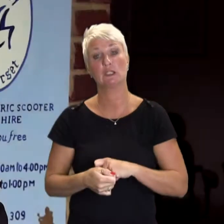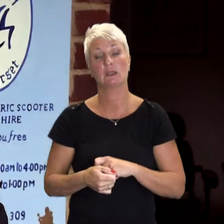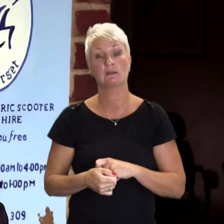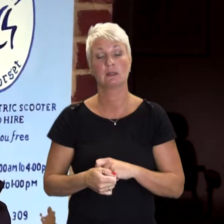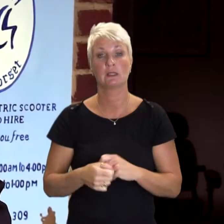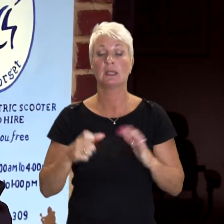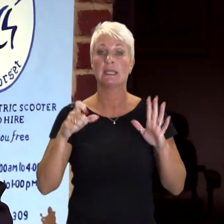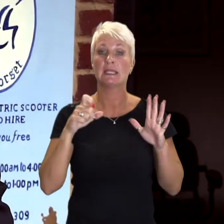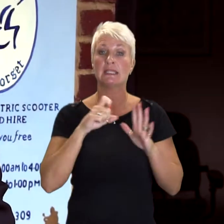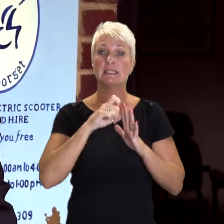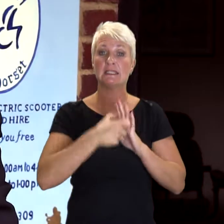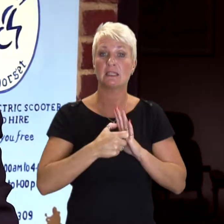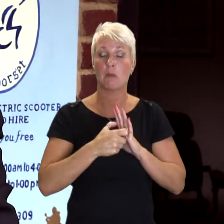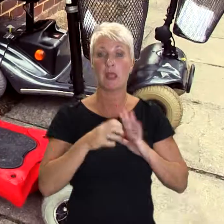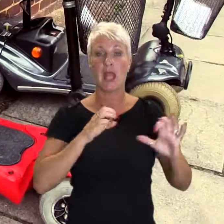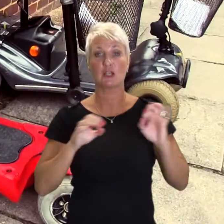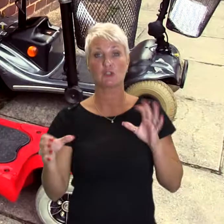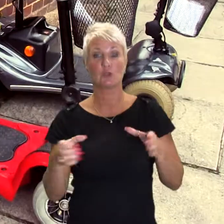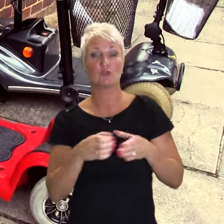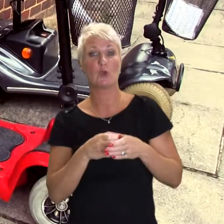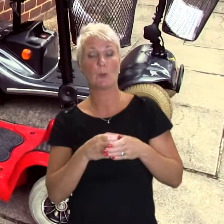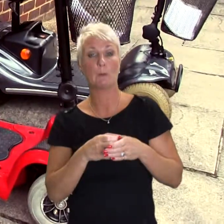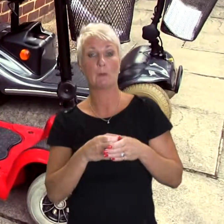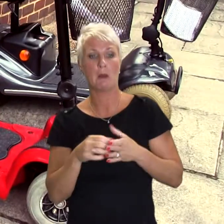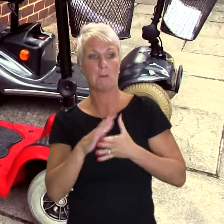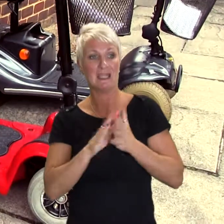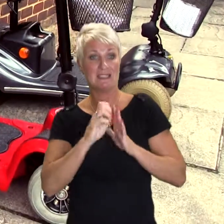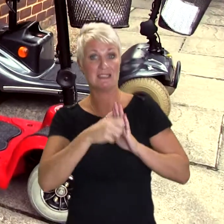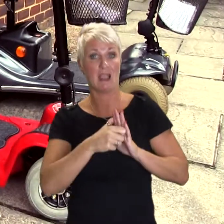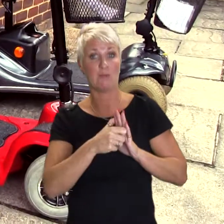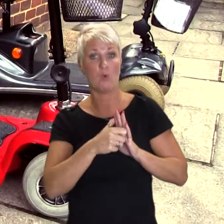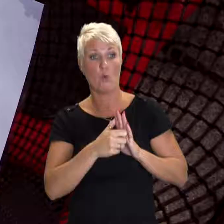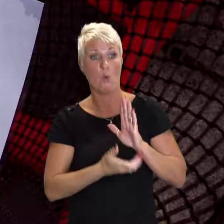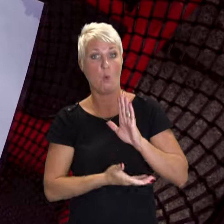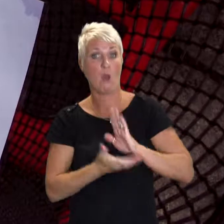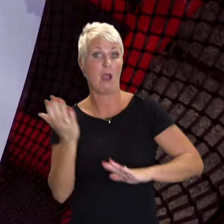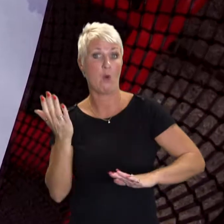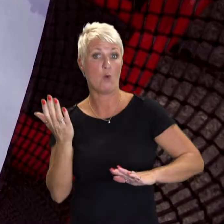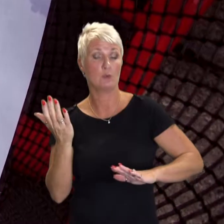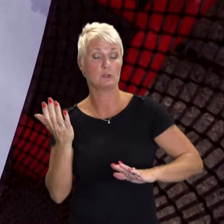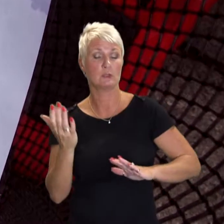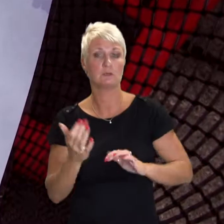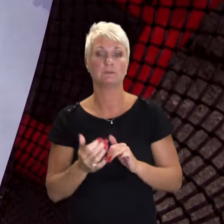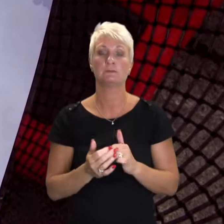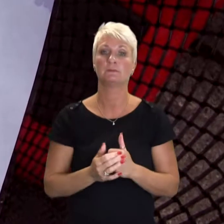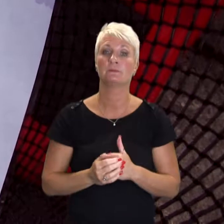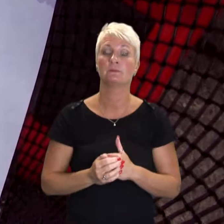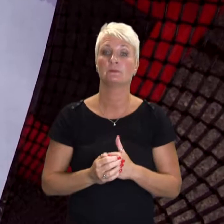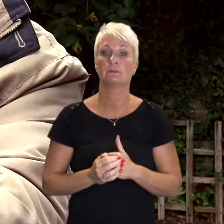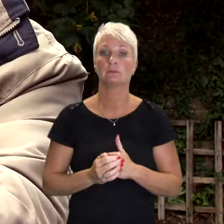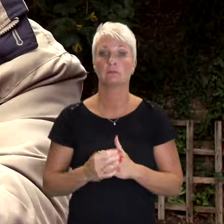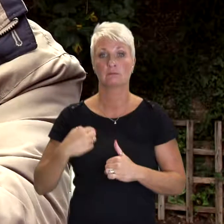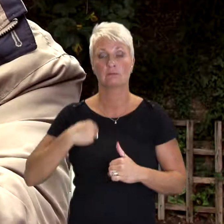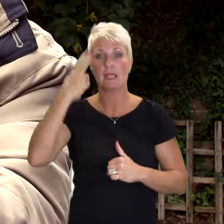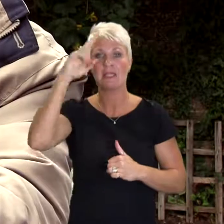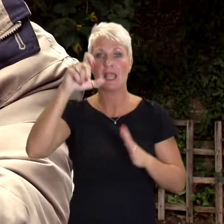The Disability Action Group is to enable the disabled to get out and about more often. My